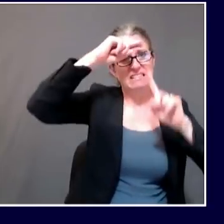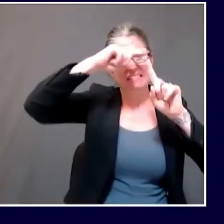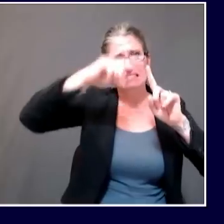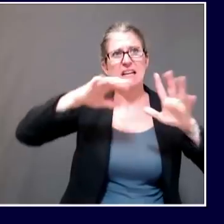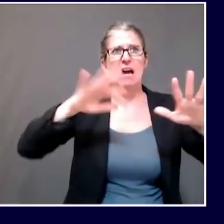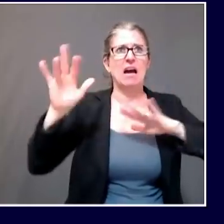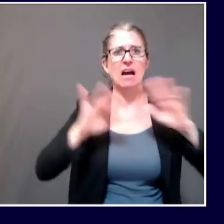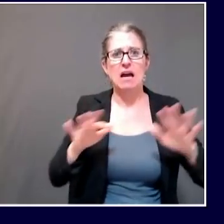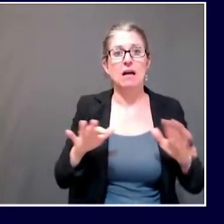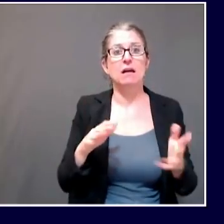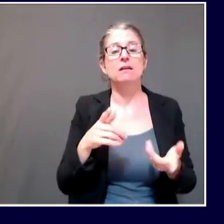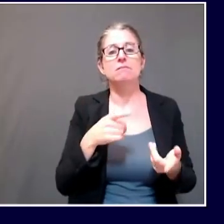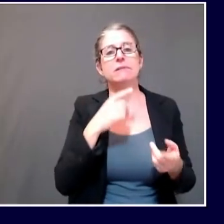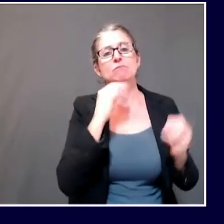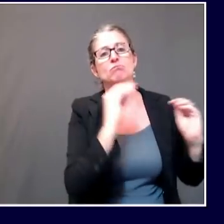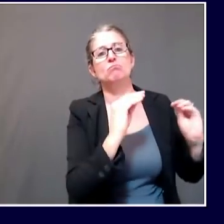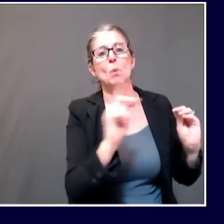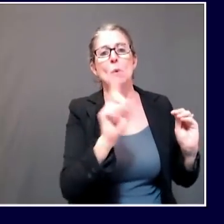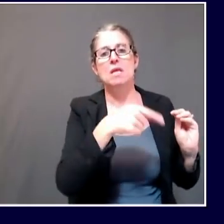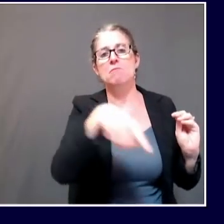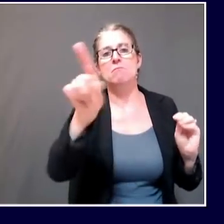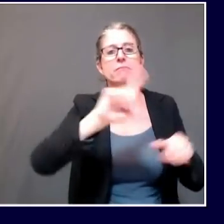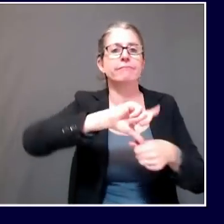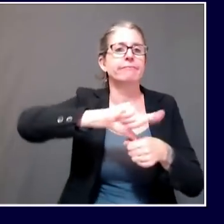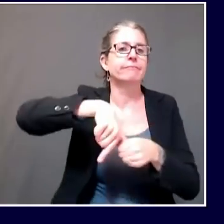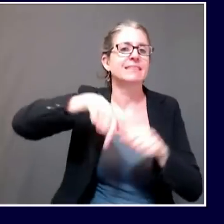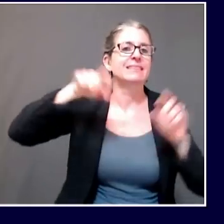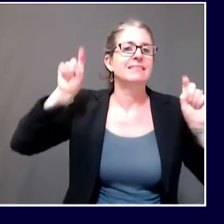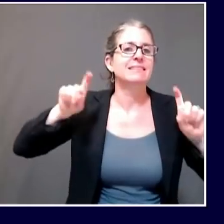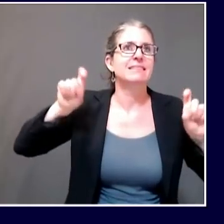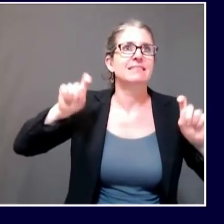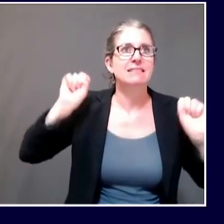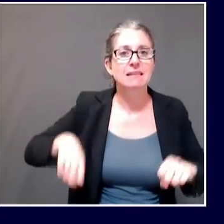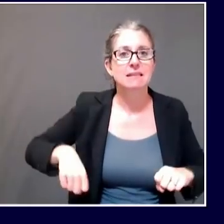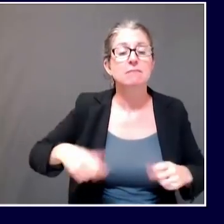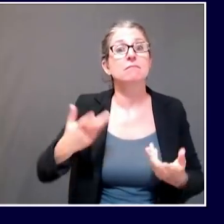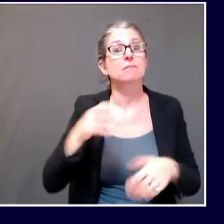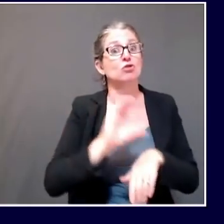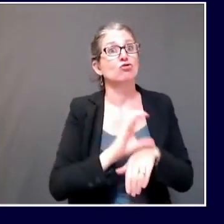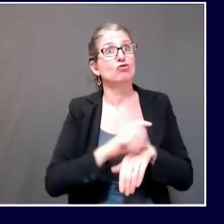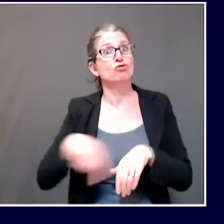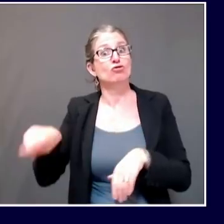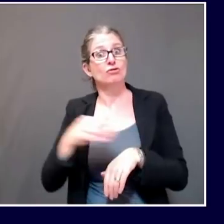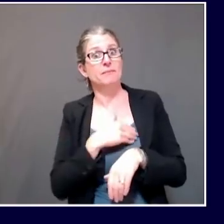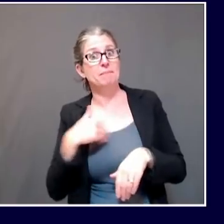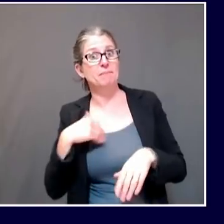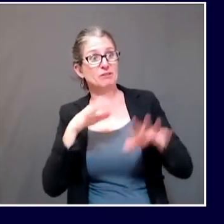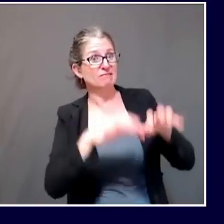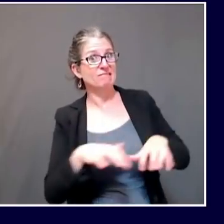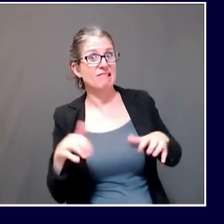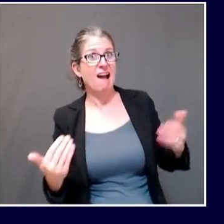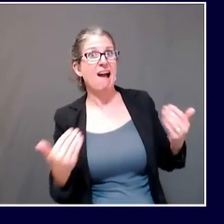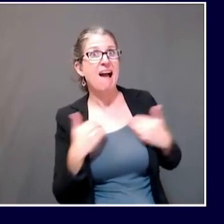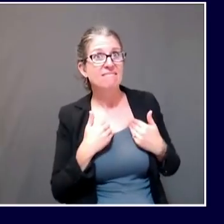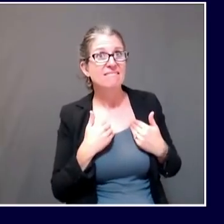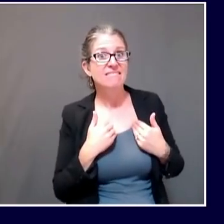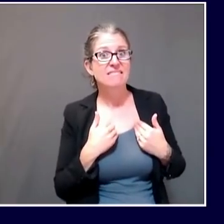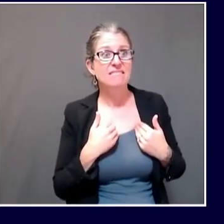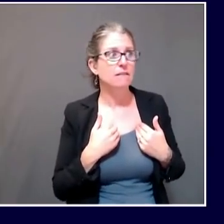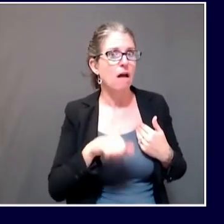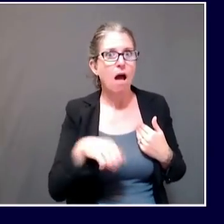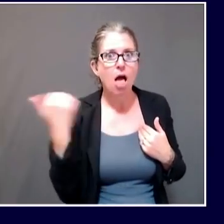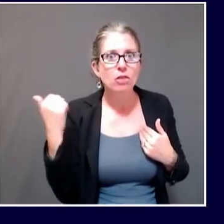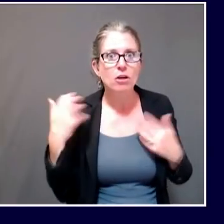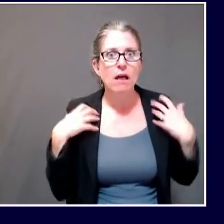advice on making sure they limit their interaction so they don't spread individual COVID-19 to those individuals in their